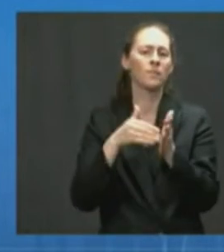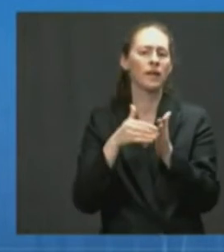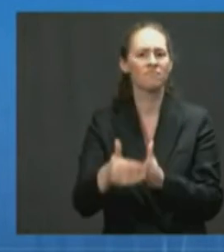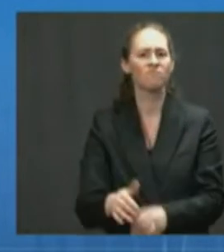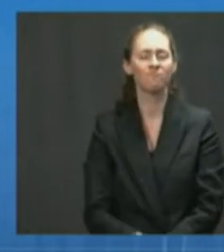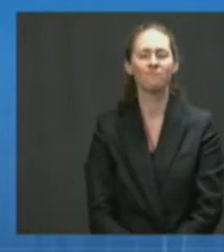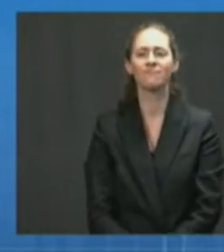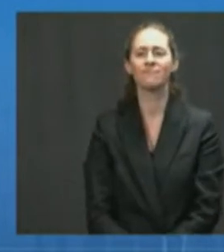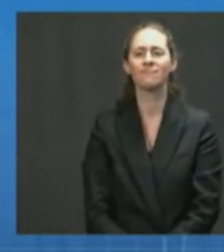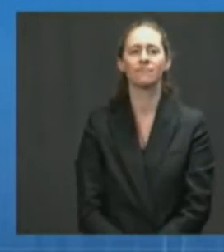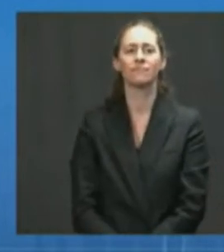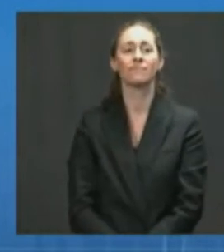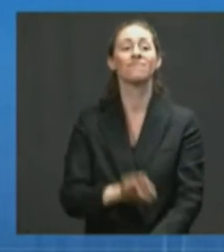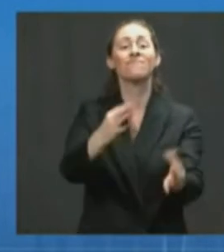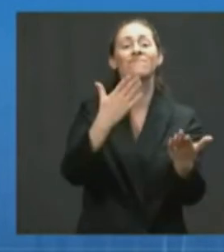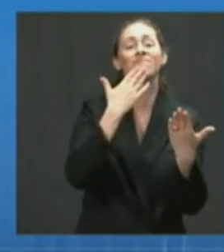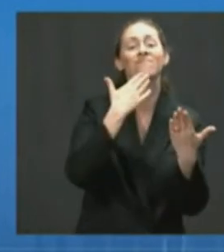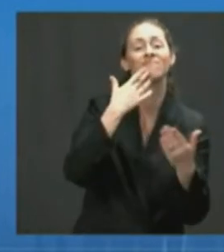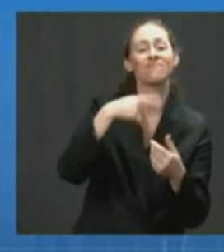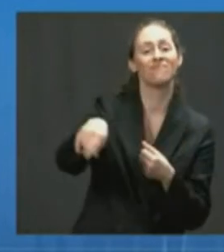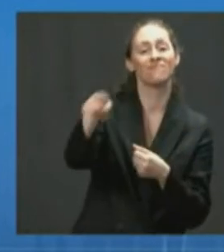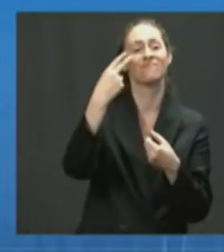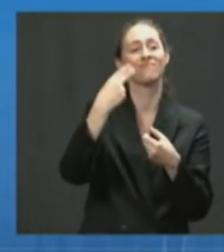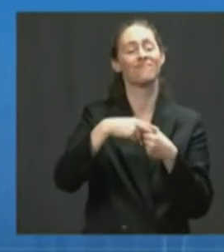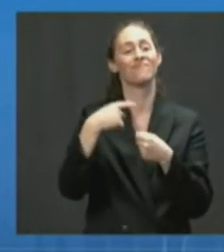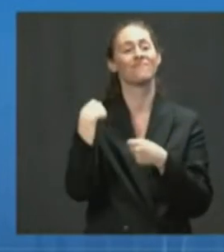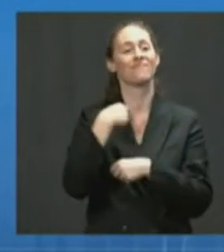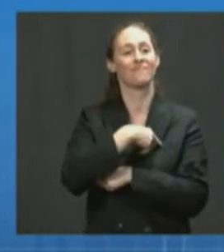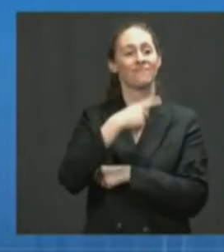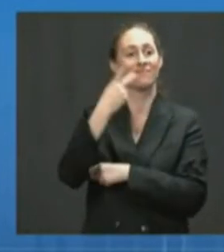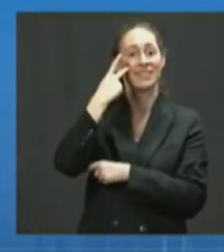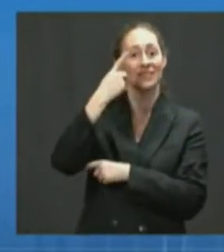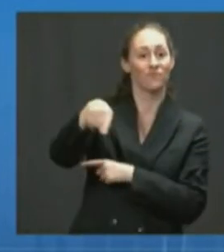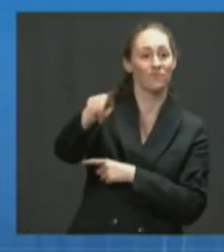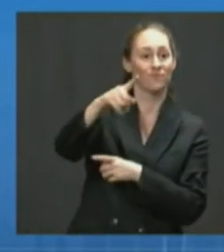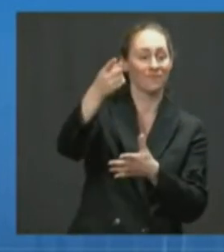Thank you for joining and we look forward to seeing everybody at the next briefing. Thank you.